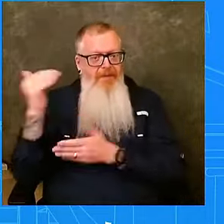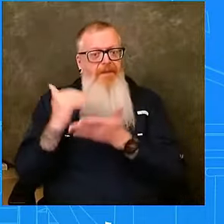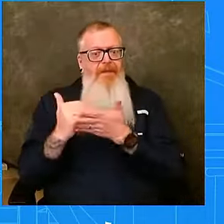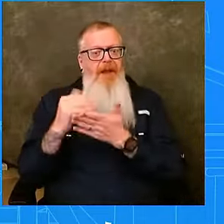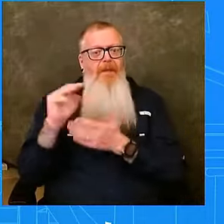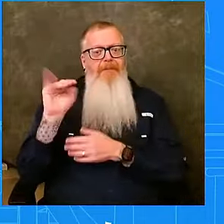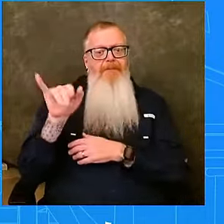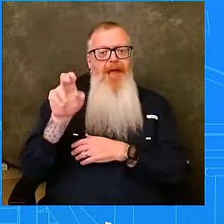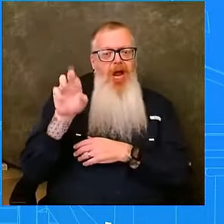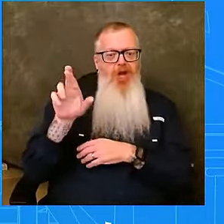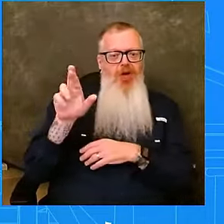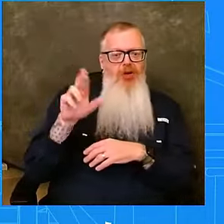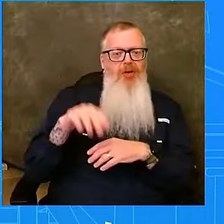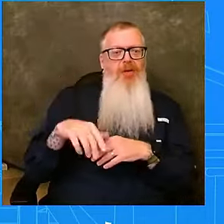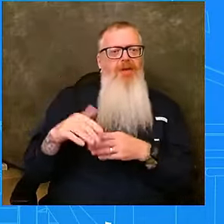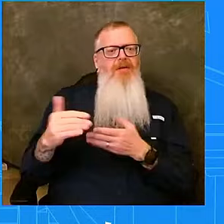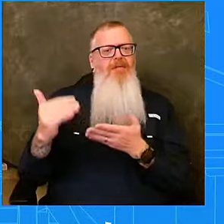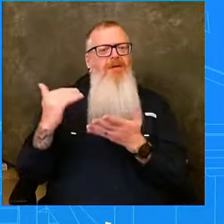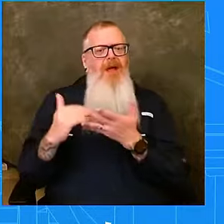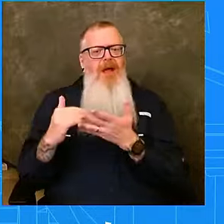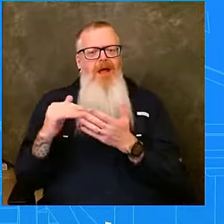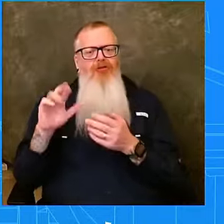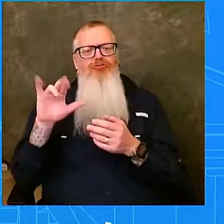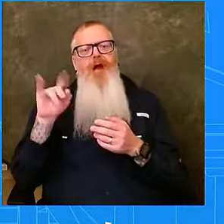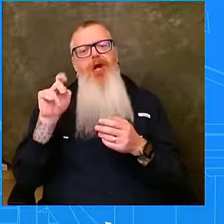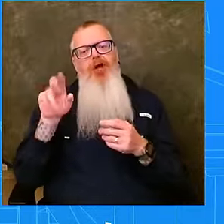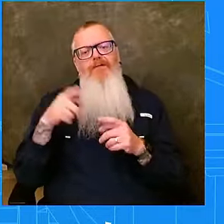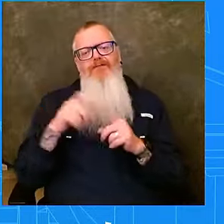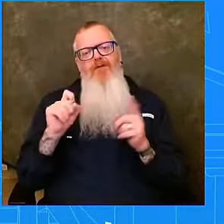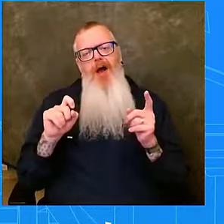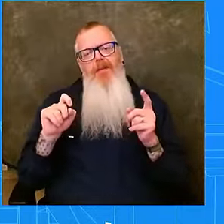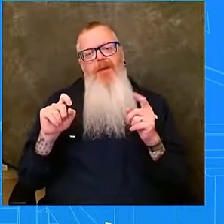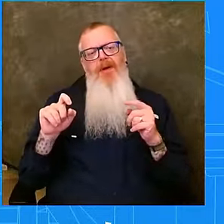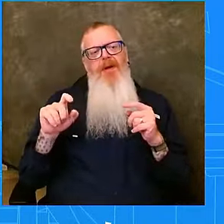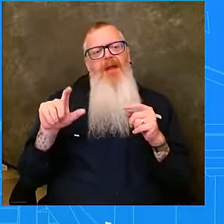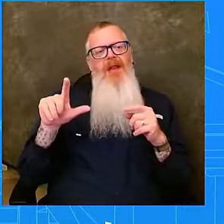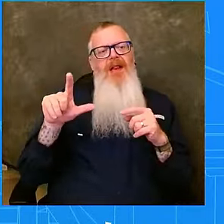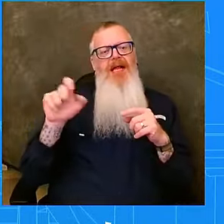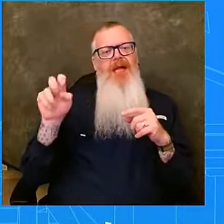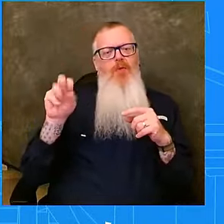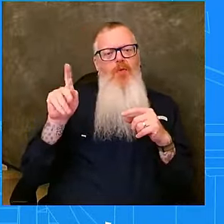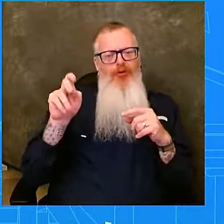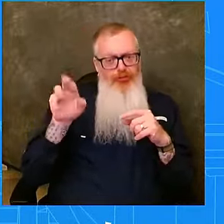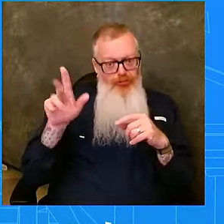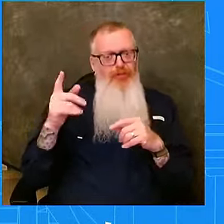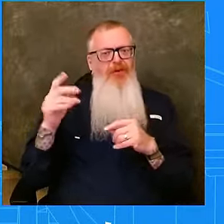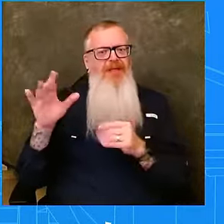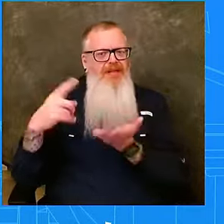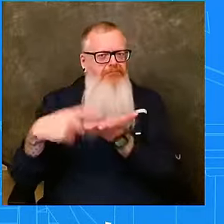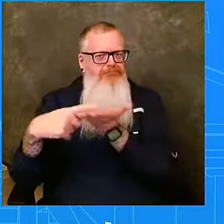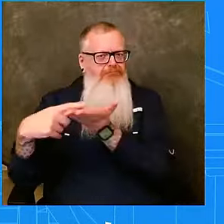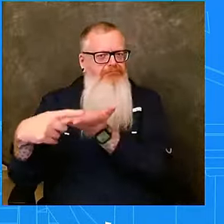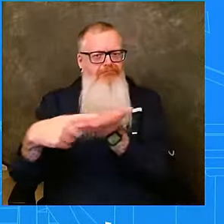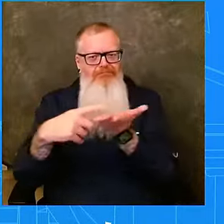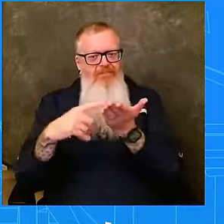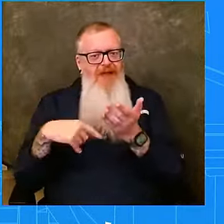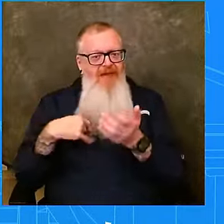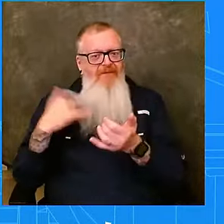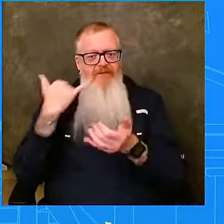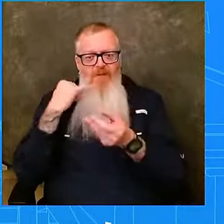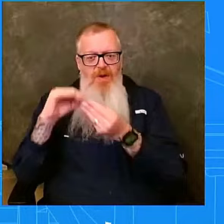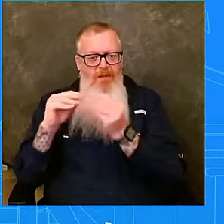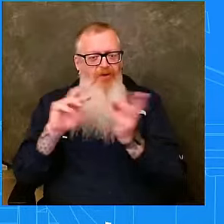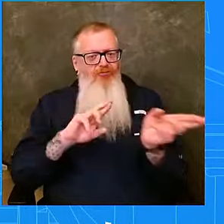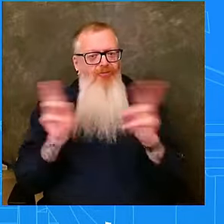personal number so they can call him directly. As the President's – at the President's direction, the administration has been in touch with more than 60